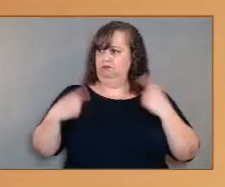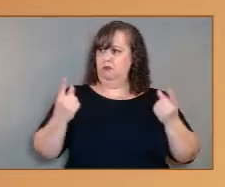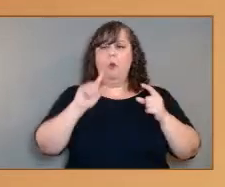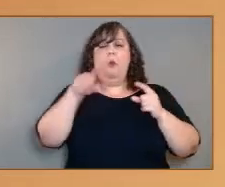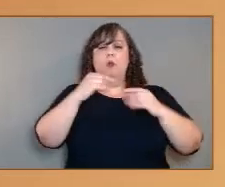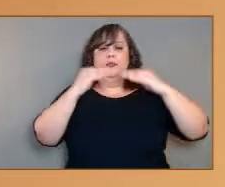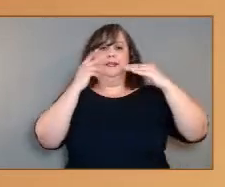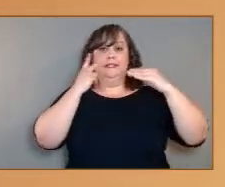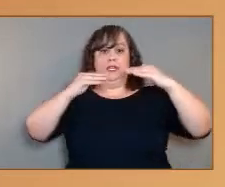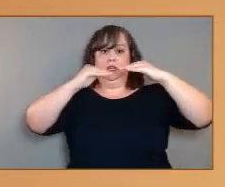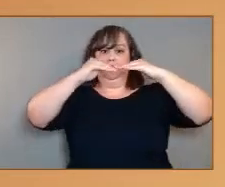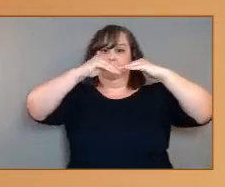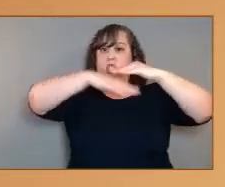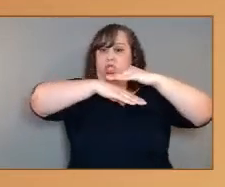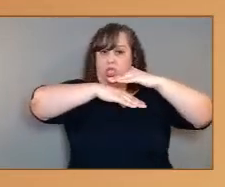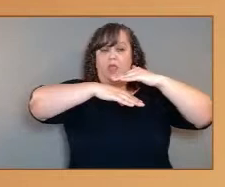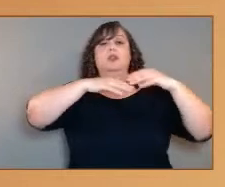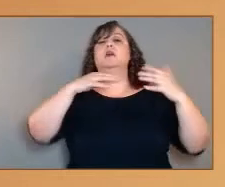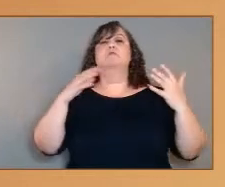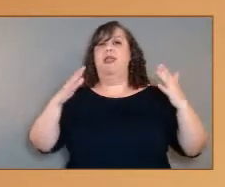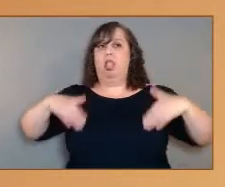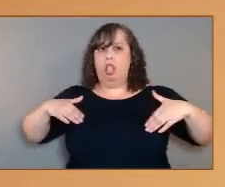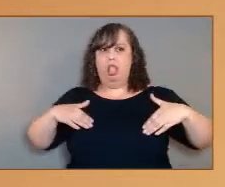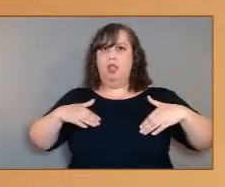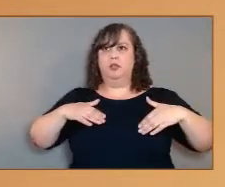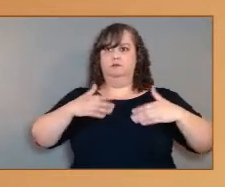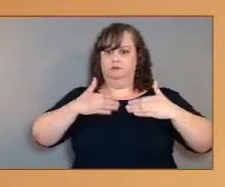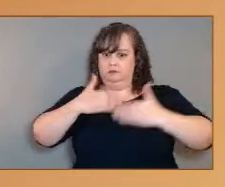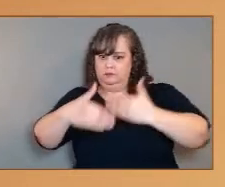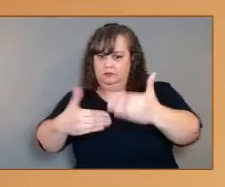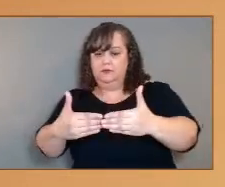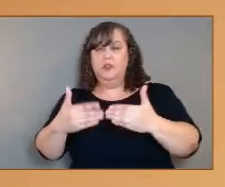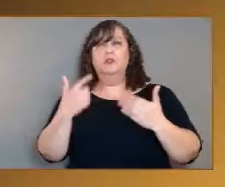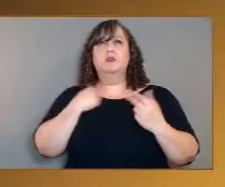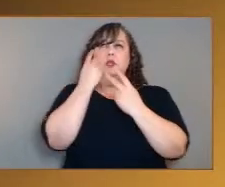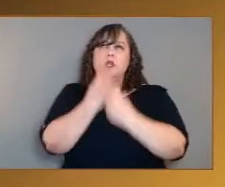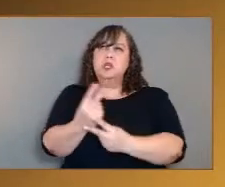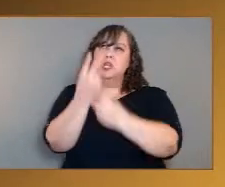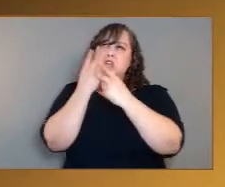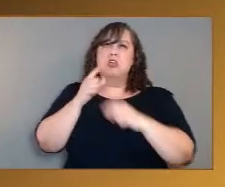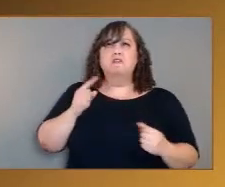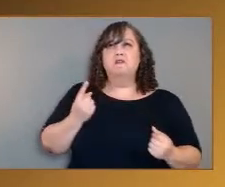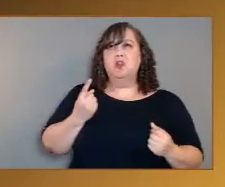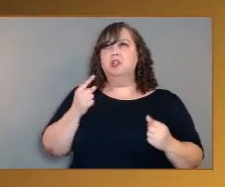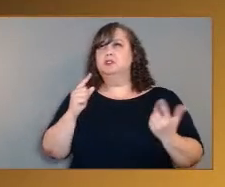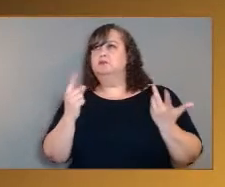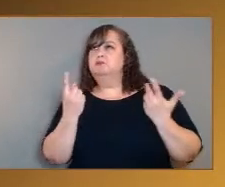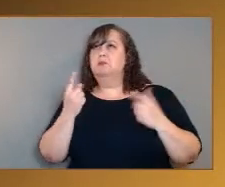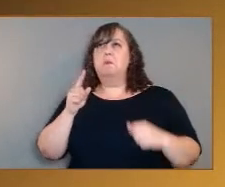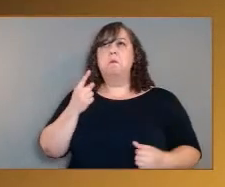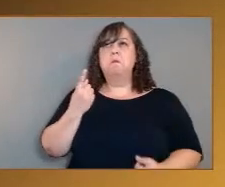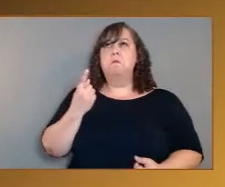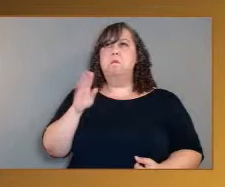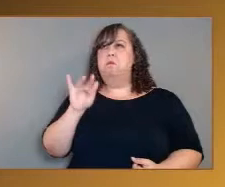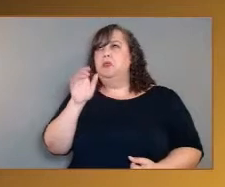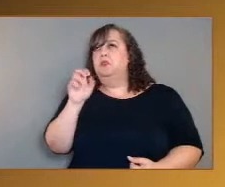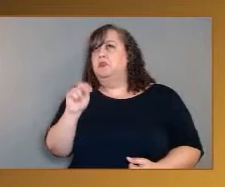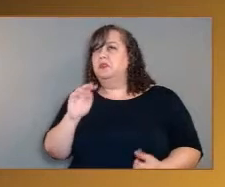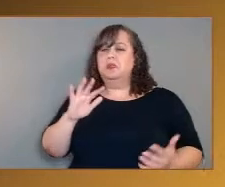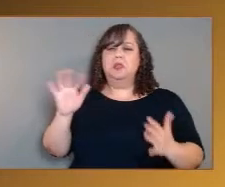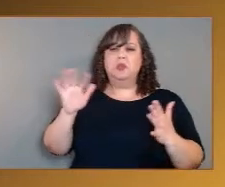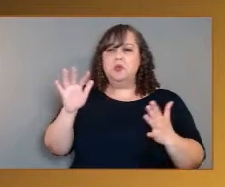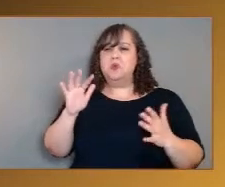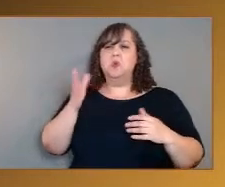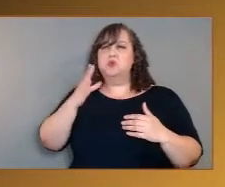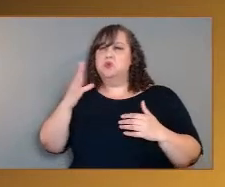effectively to the very first billion or two years of Earth's history and understand that process of how does plate tectonics, this incredibly